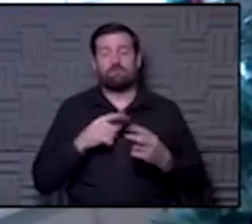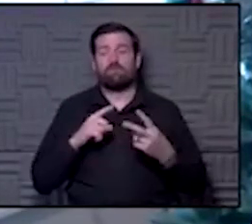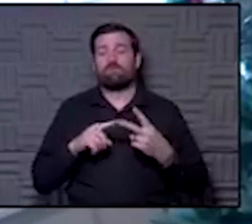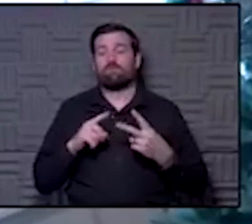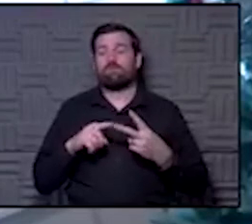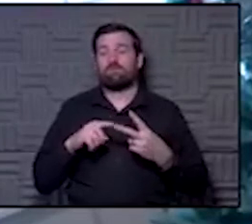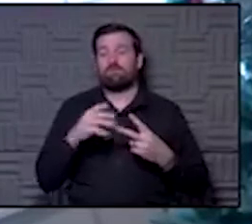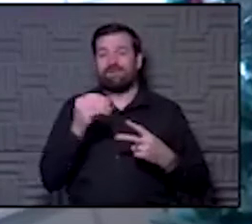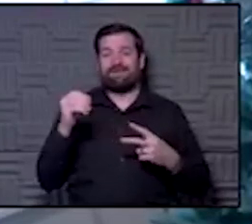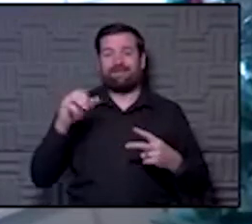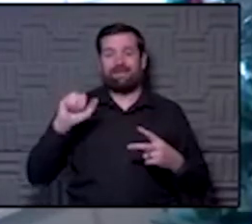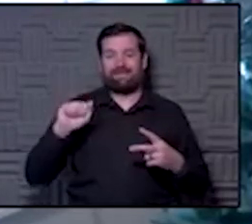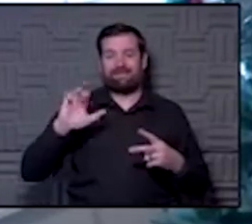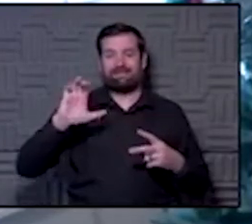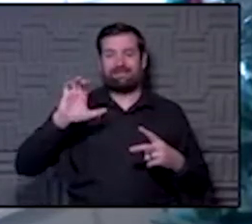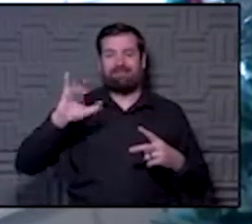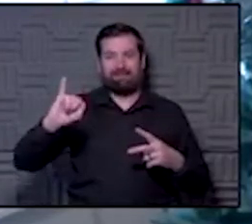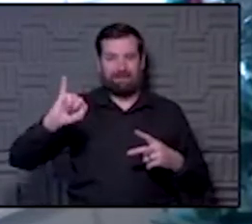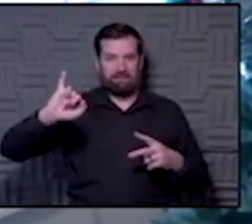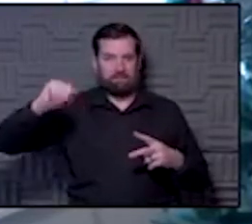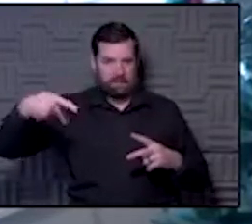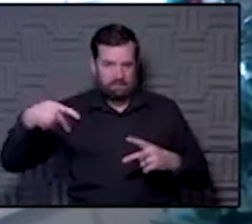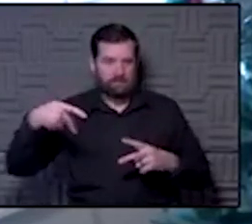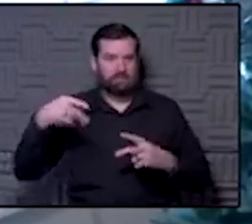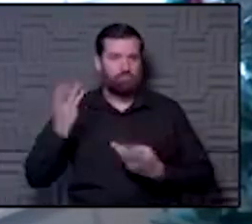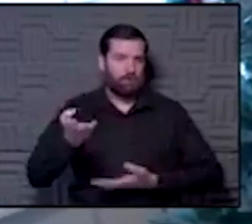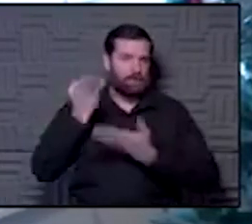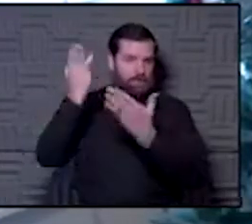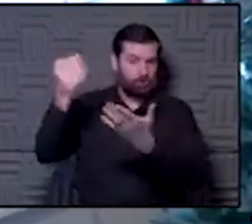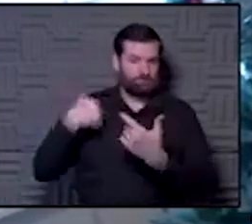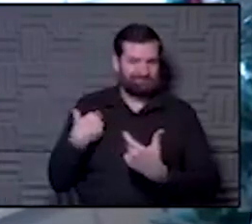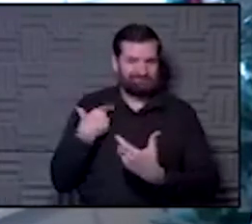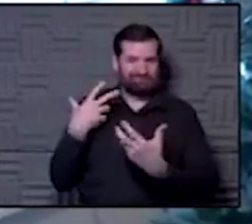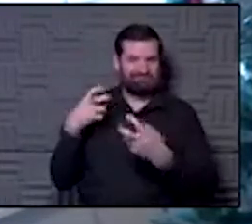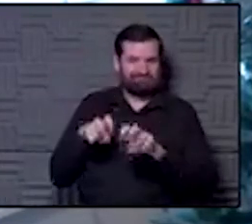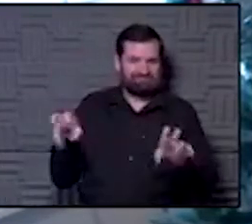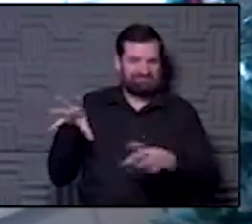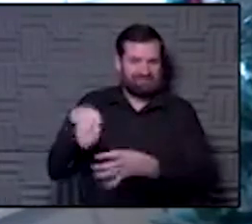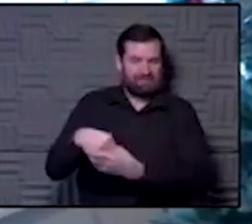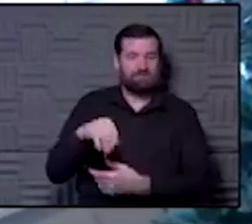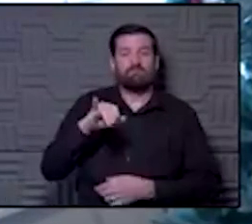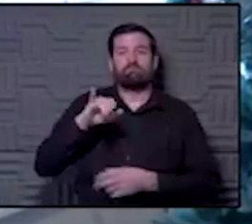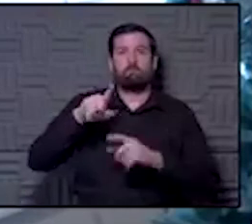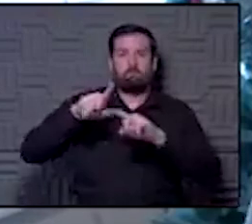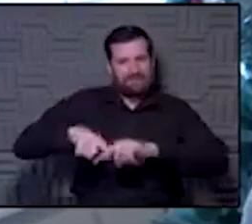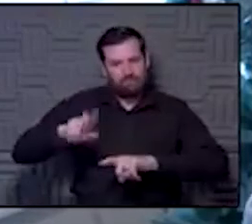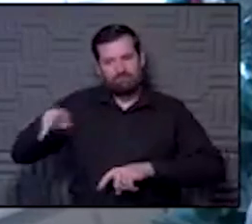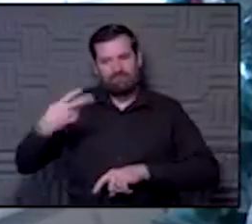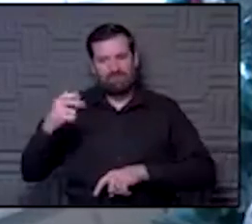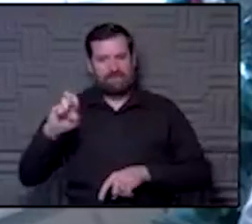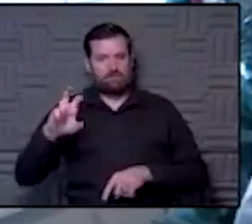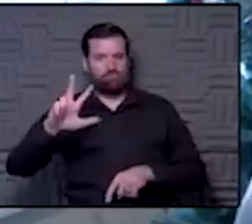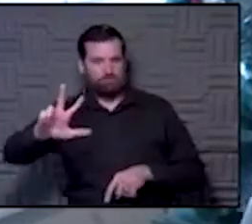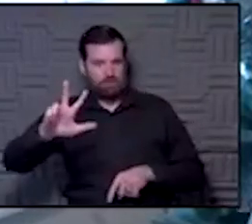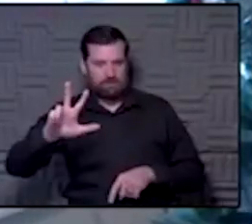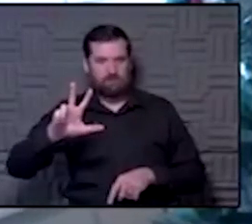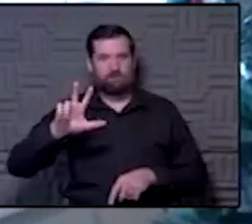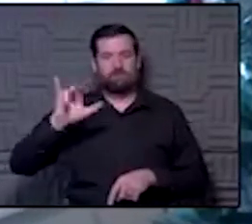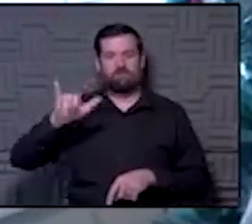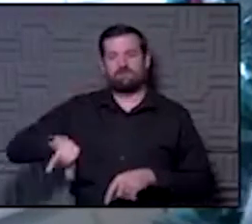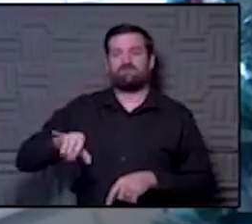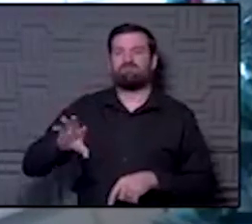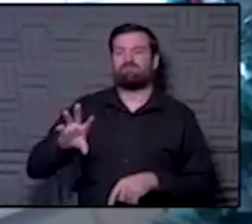ACIP recommendations, the committee that you mentioned that I'm on are based on the phase three data, which was fixed dose